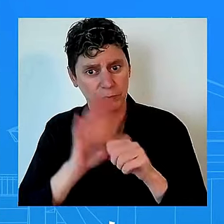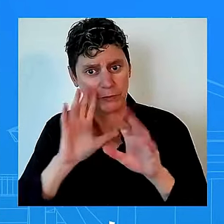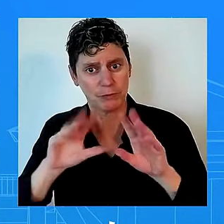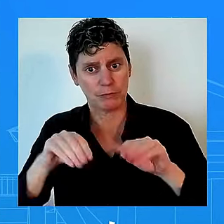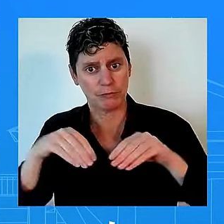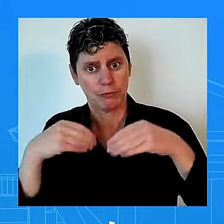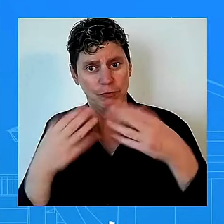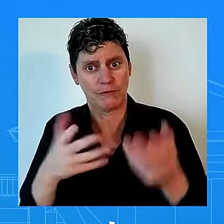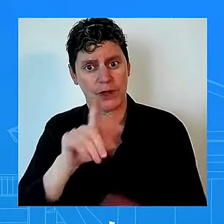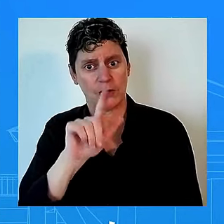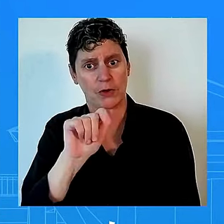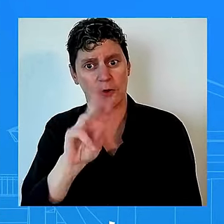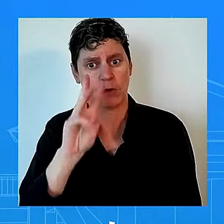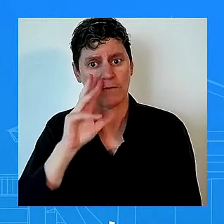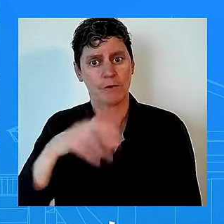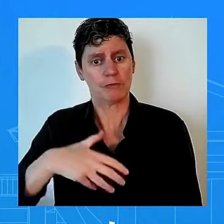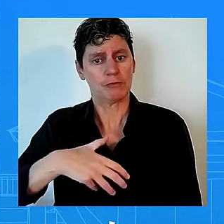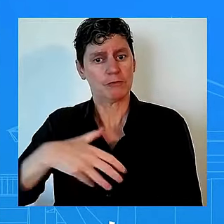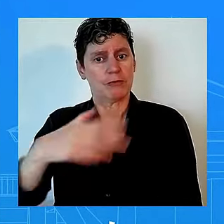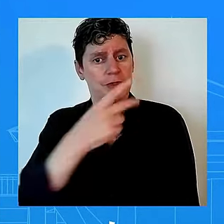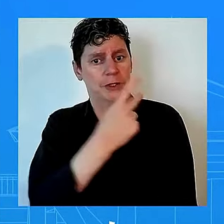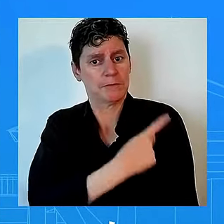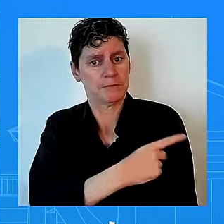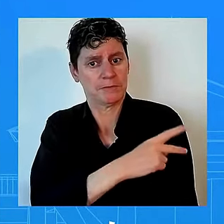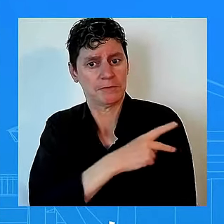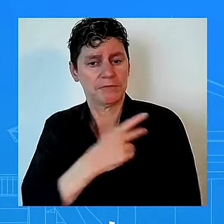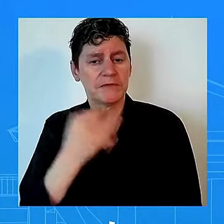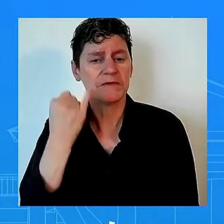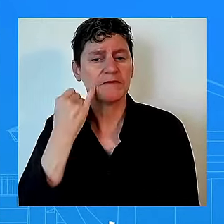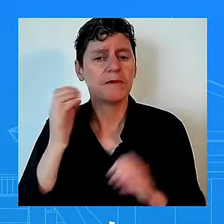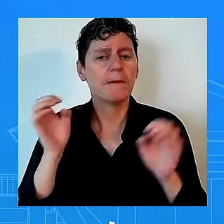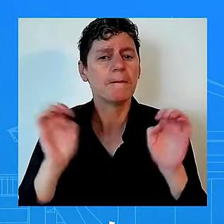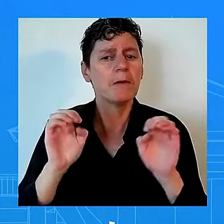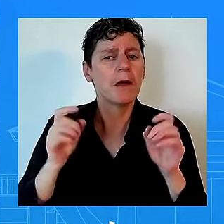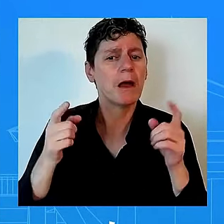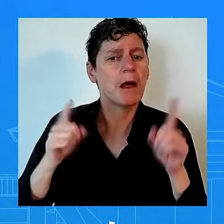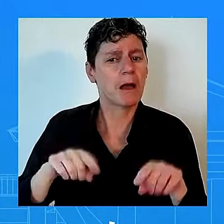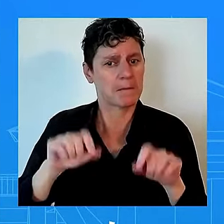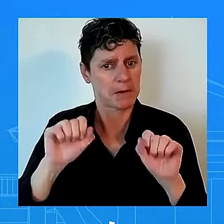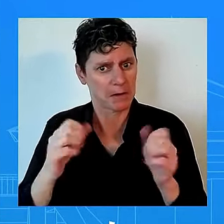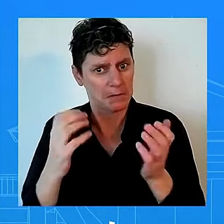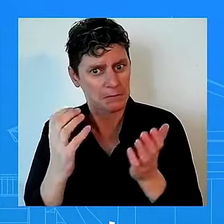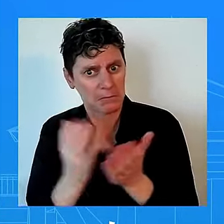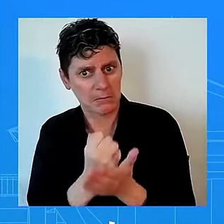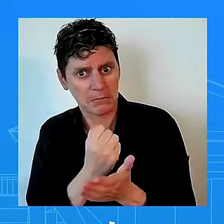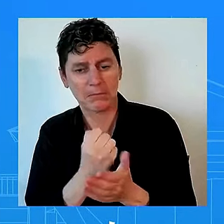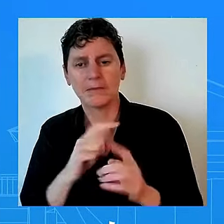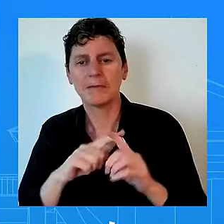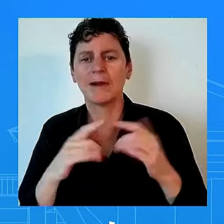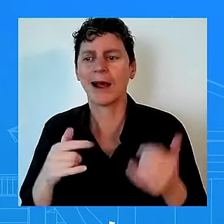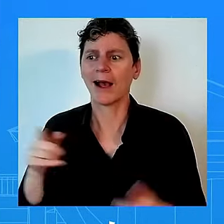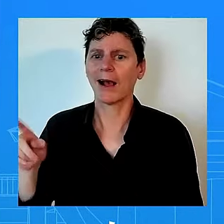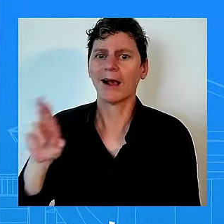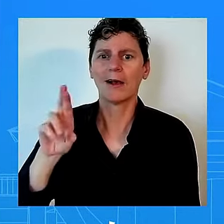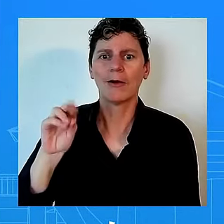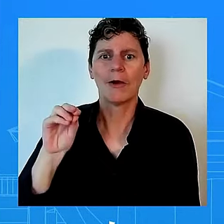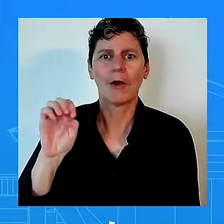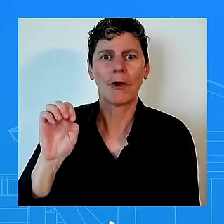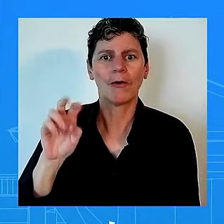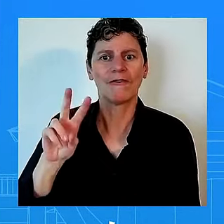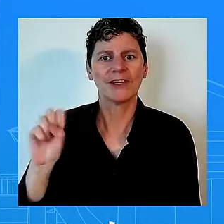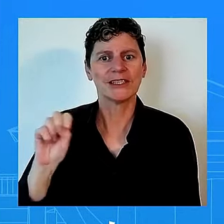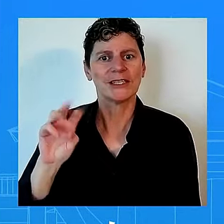since roe v wade was overturned have been fined do you know why so i would have to talk to the department of justice